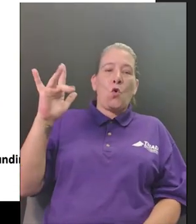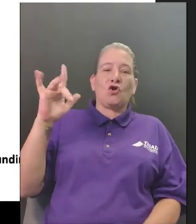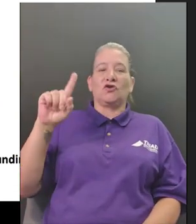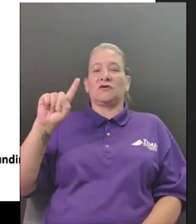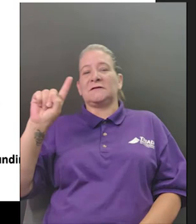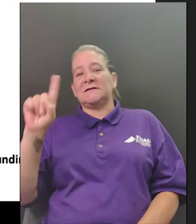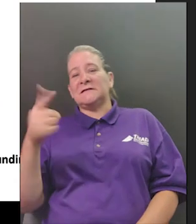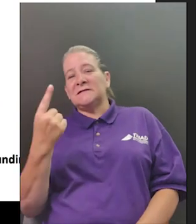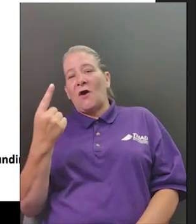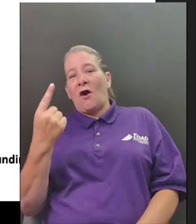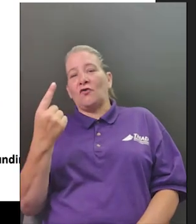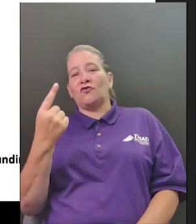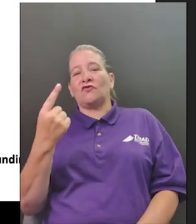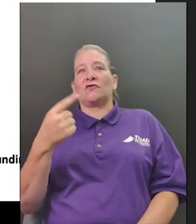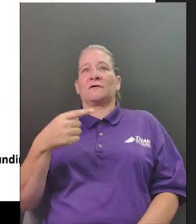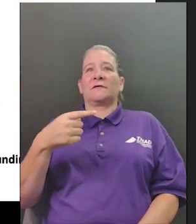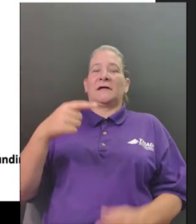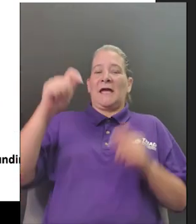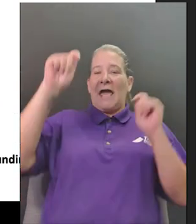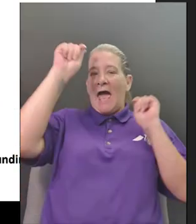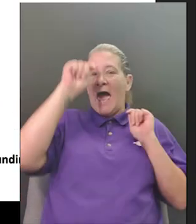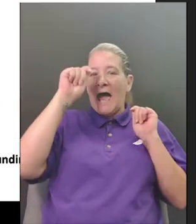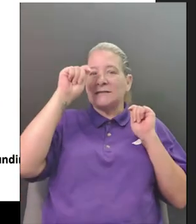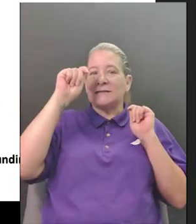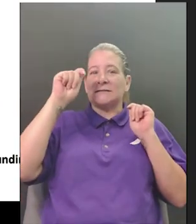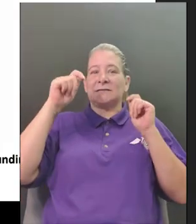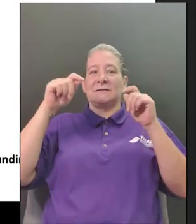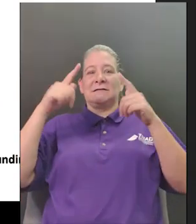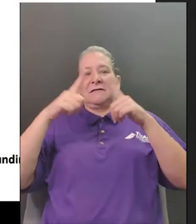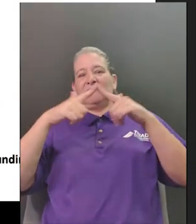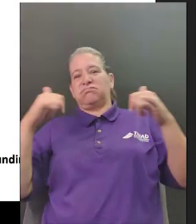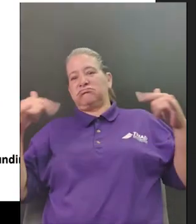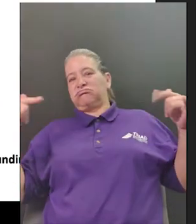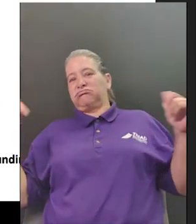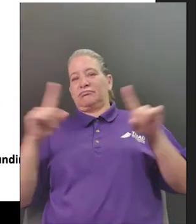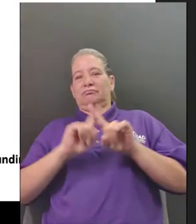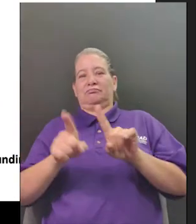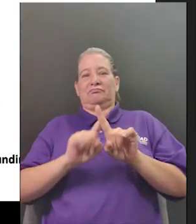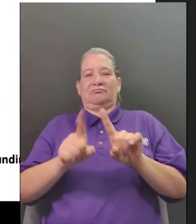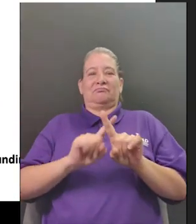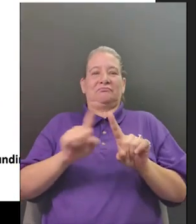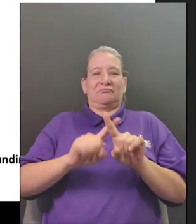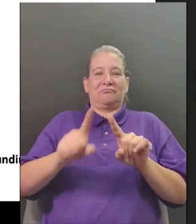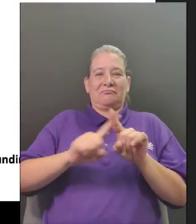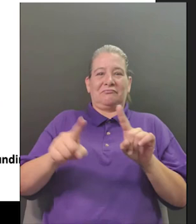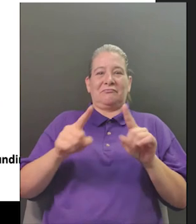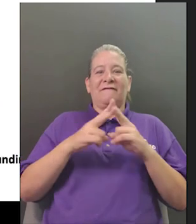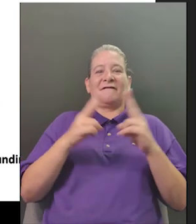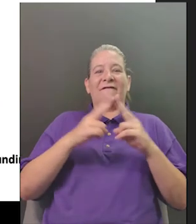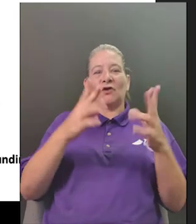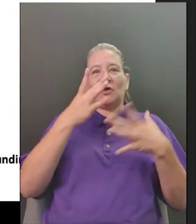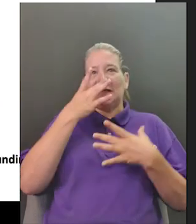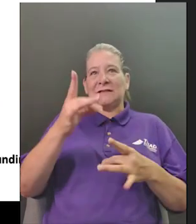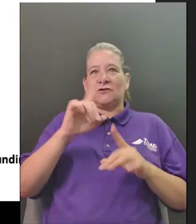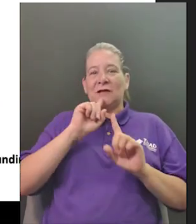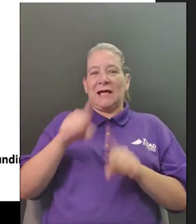so that is our activities for this evening